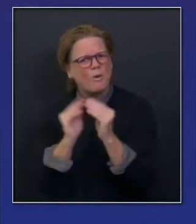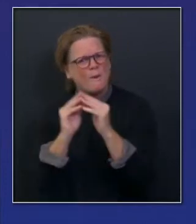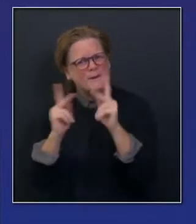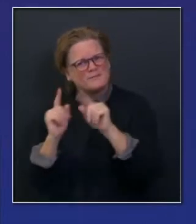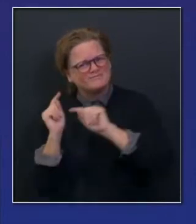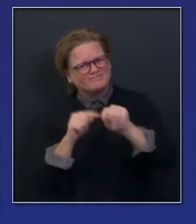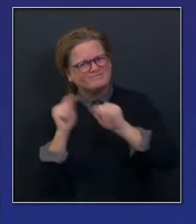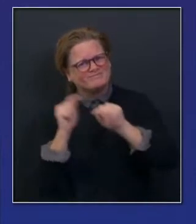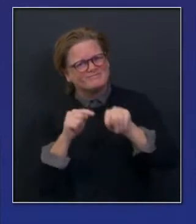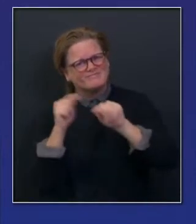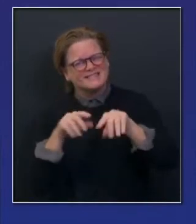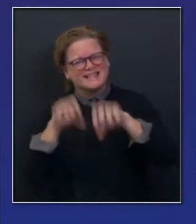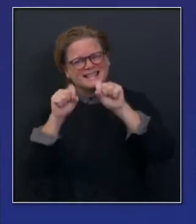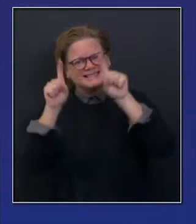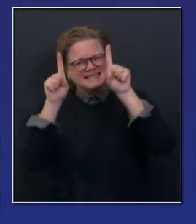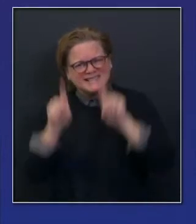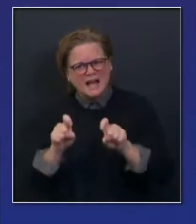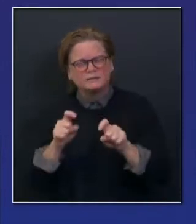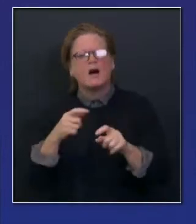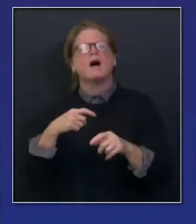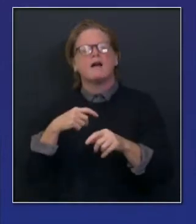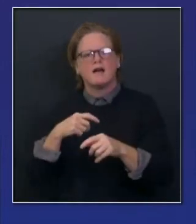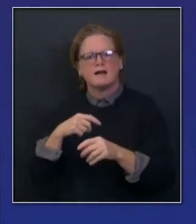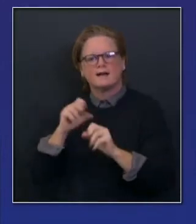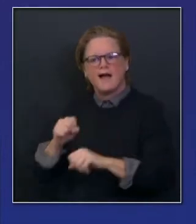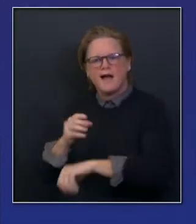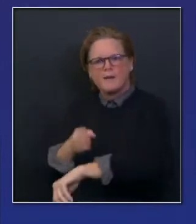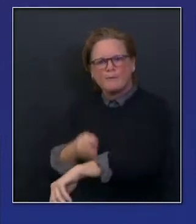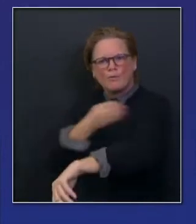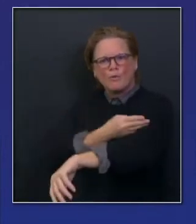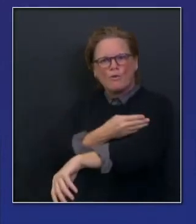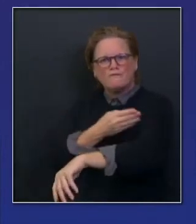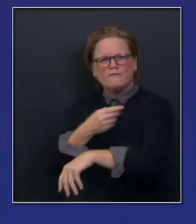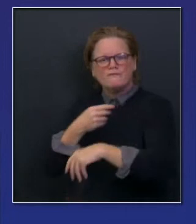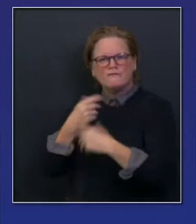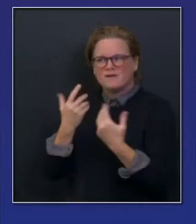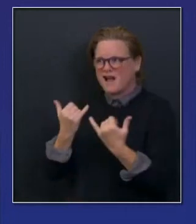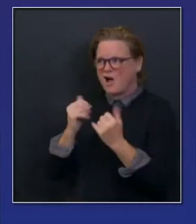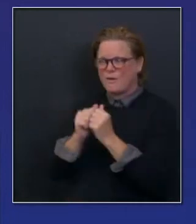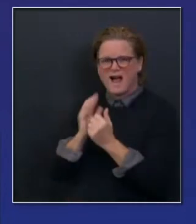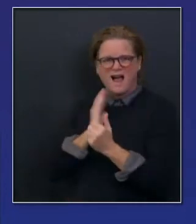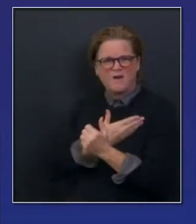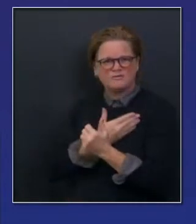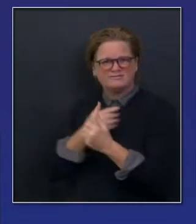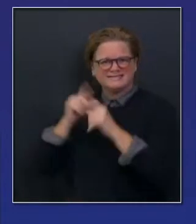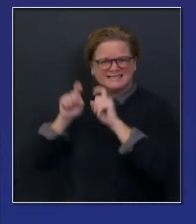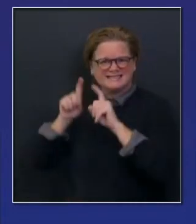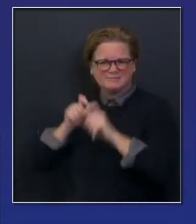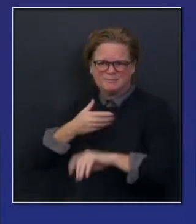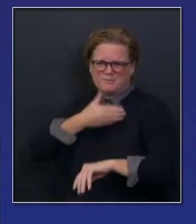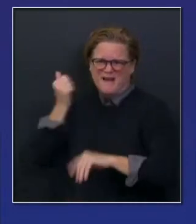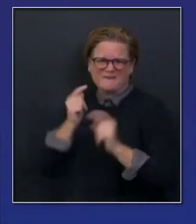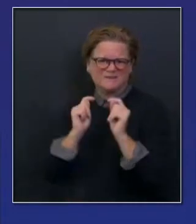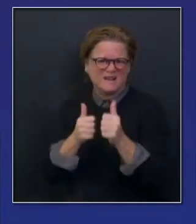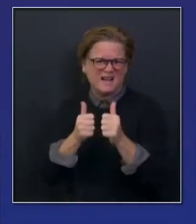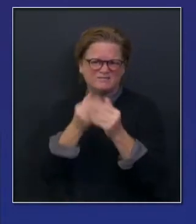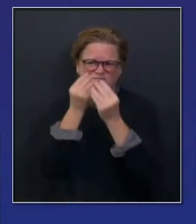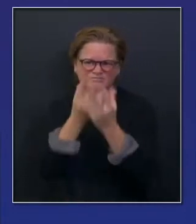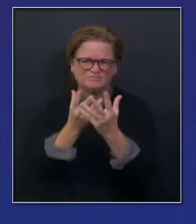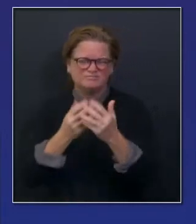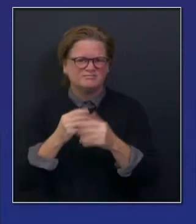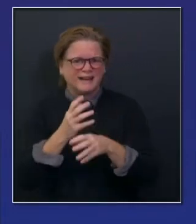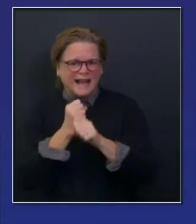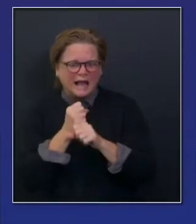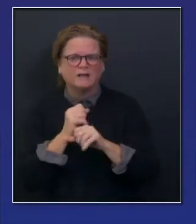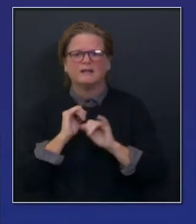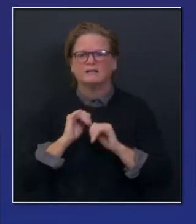We want to see those results come back even sooner, and we want to make sure that all members of our community throughout